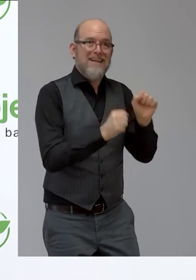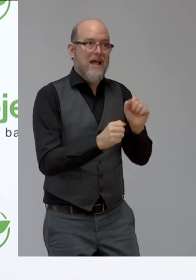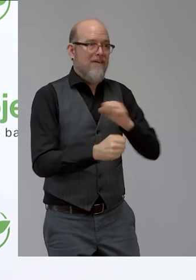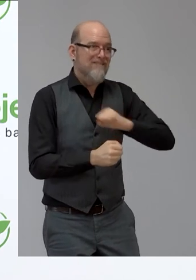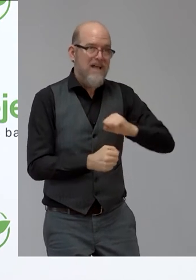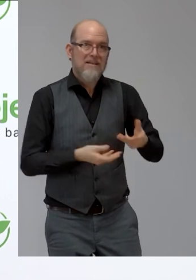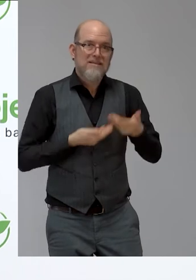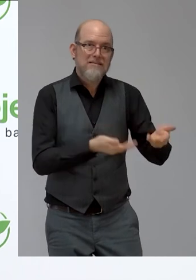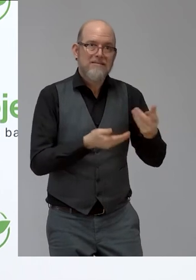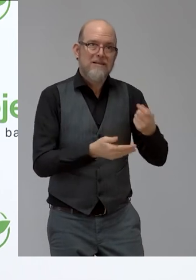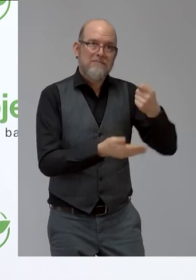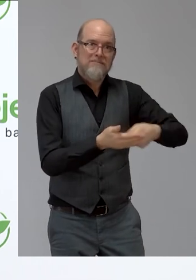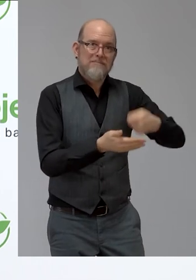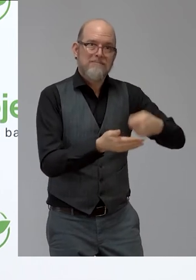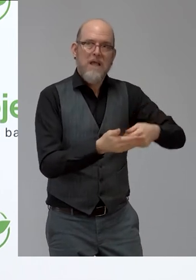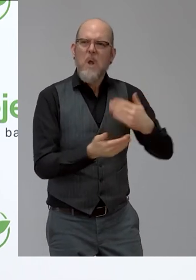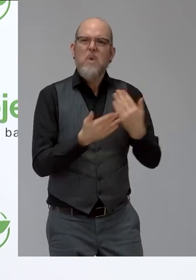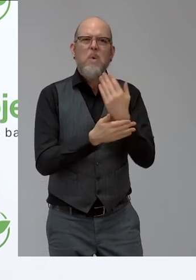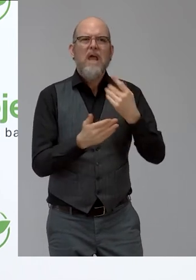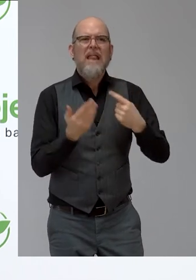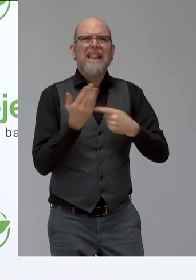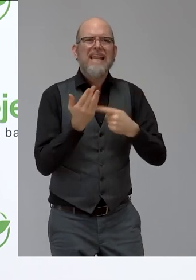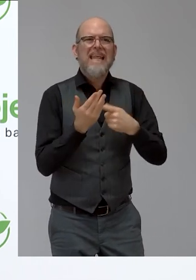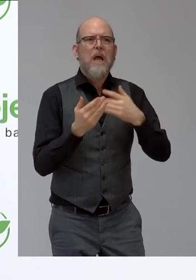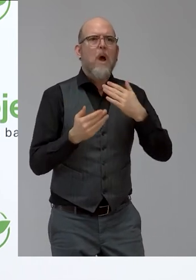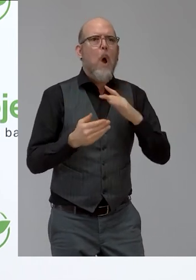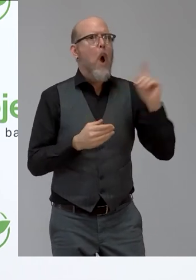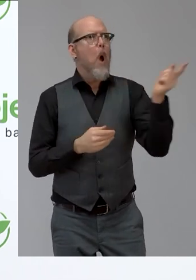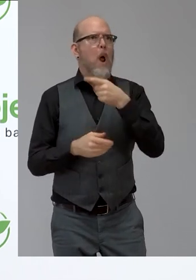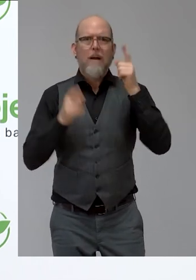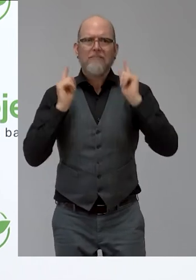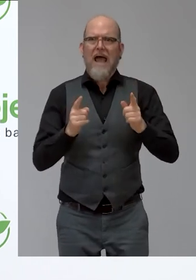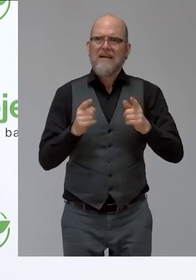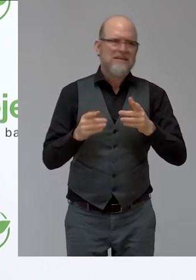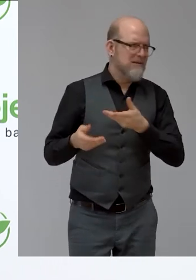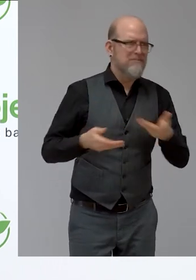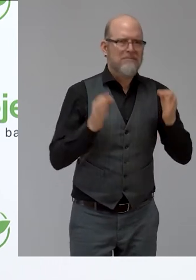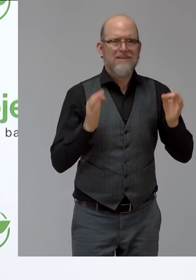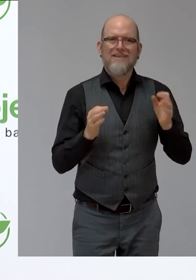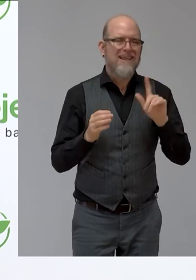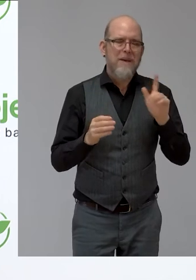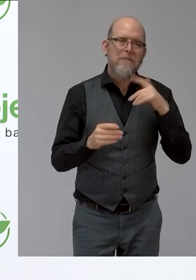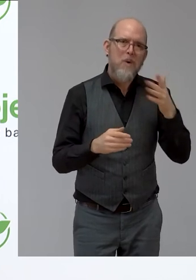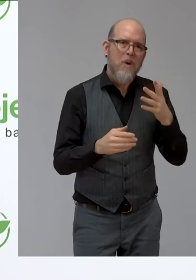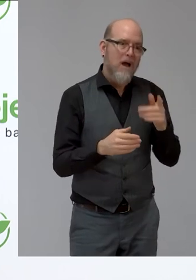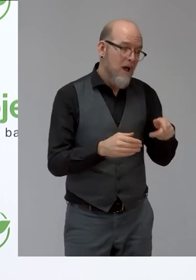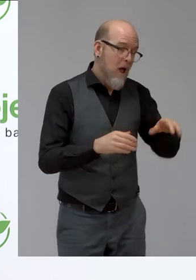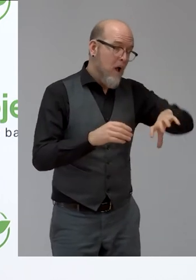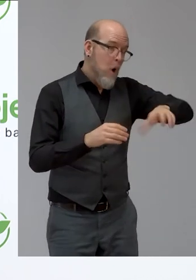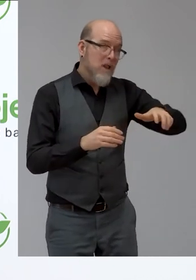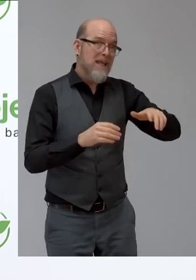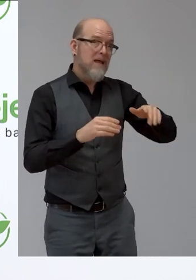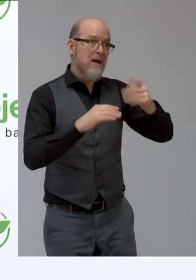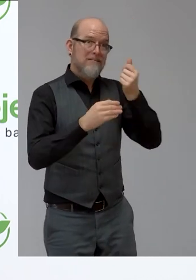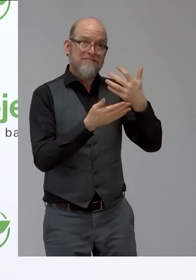that needs to be, again, as always, adjusted to the local context and to existing solutions. So thank you for